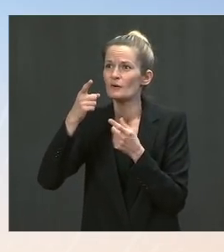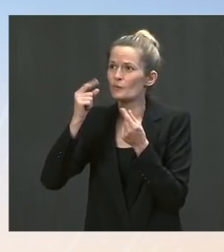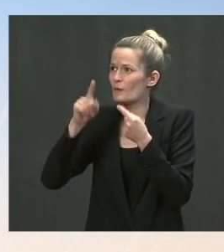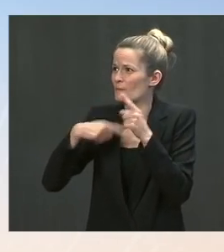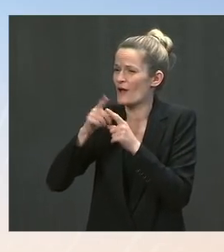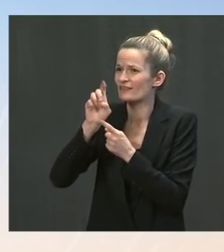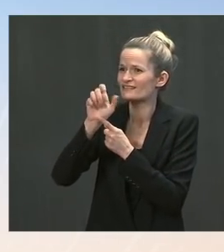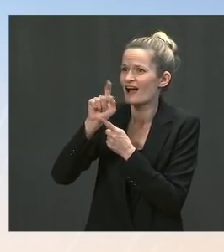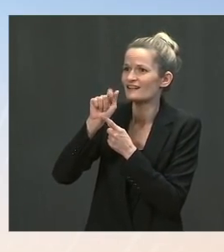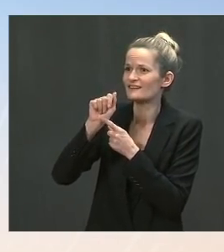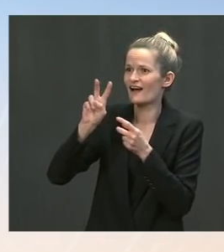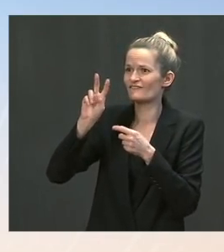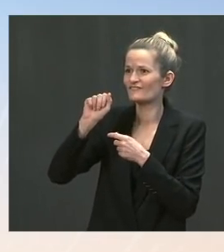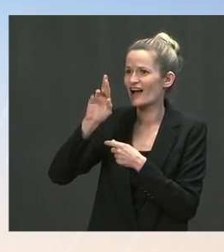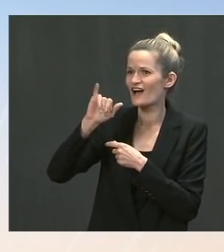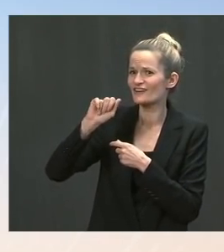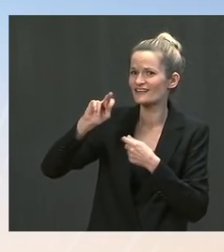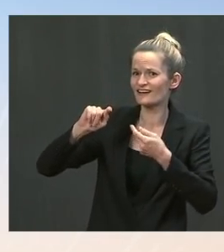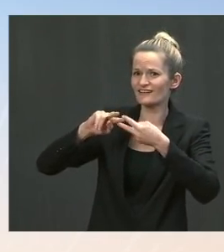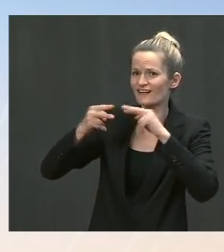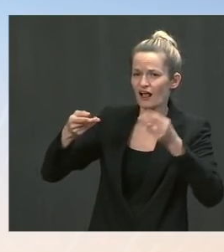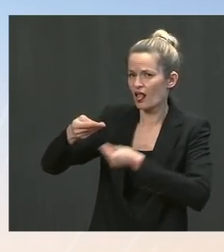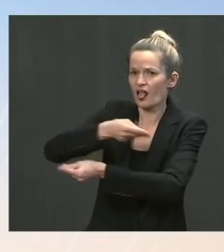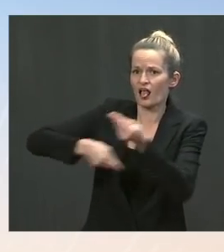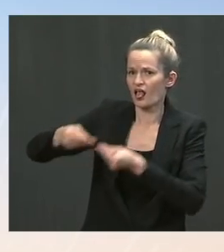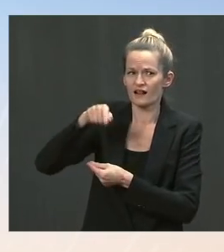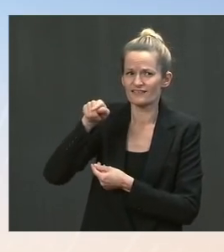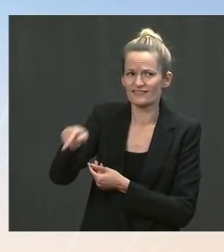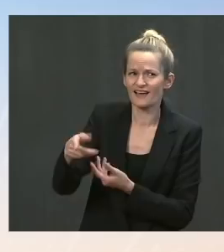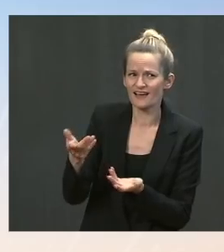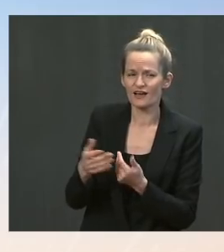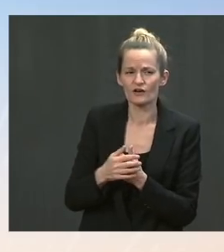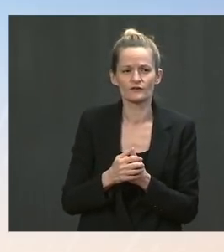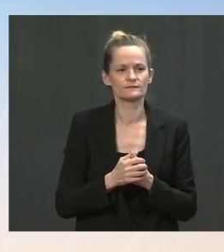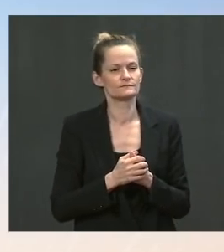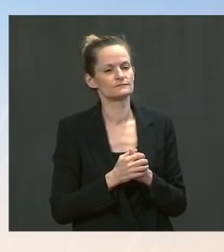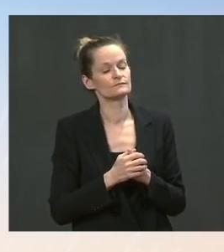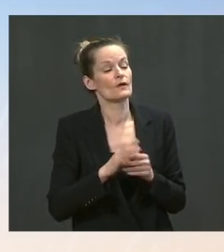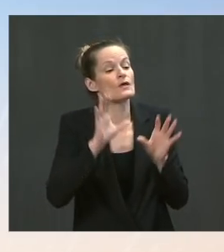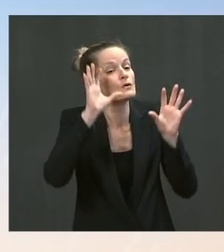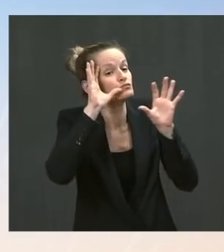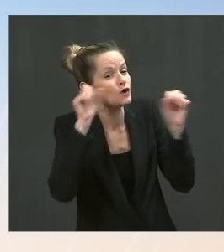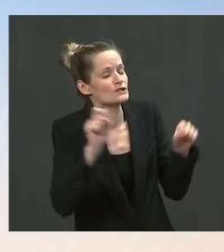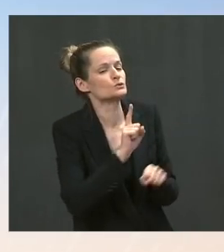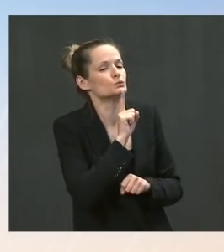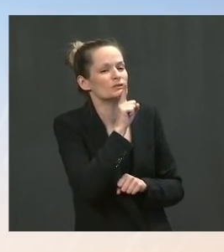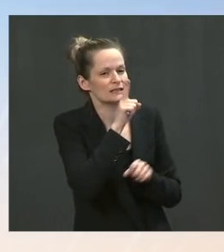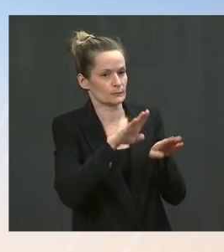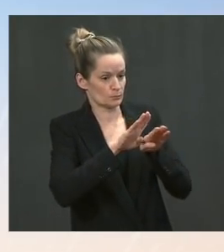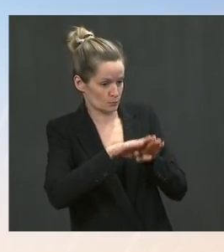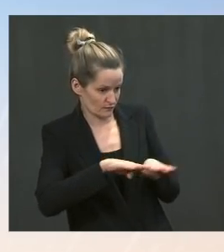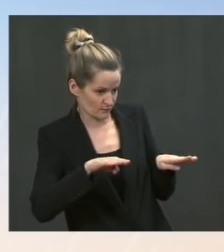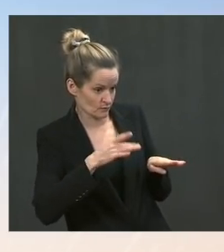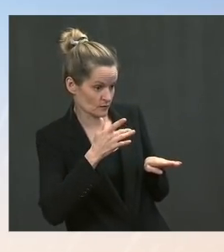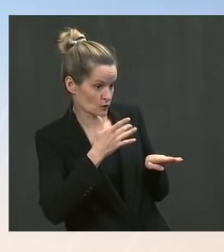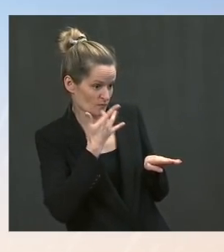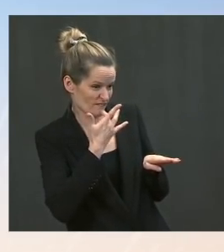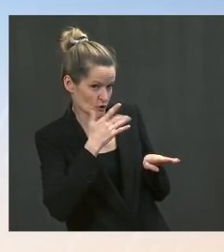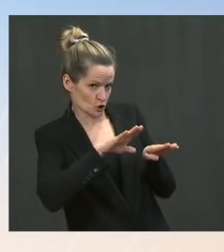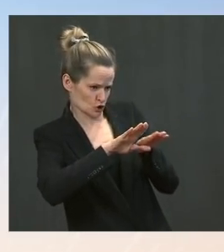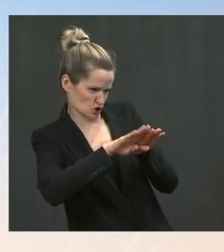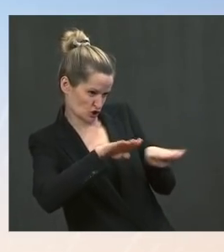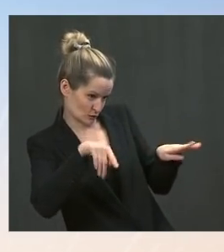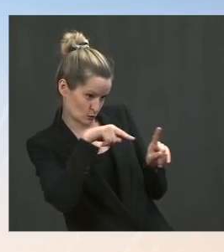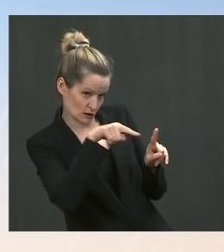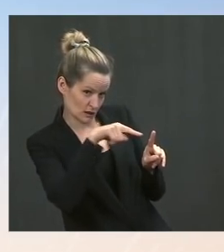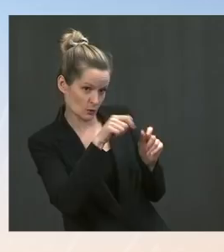shorten the length of time that unaccompanied children are waiting to go to sponsor homes or be connected with family